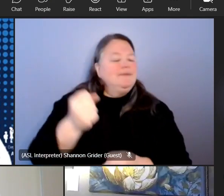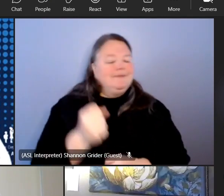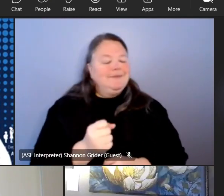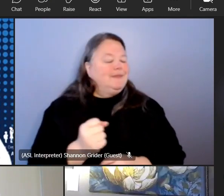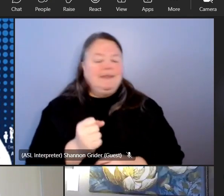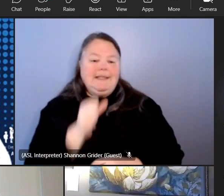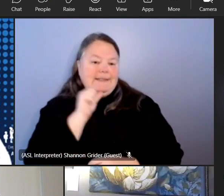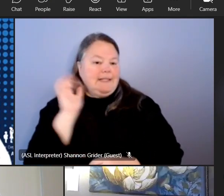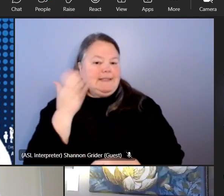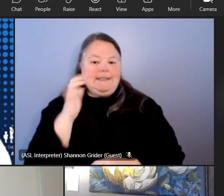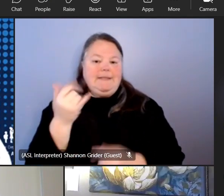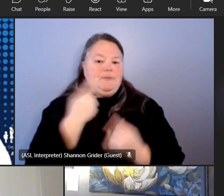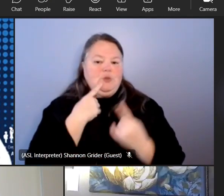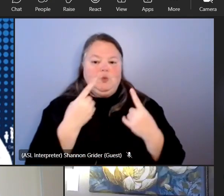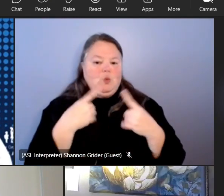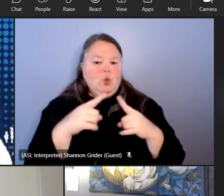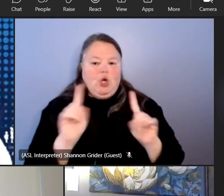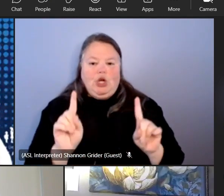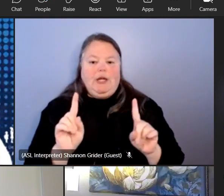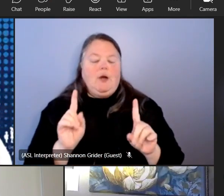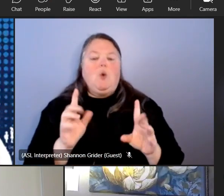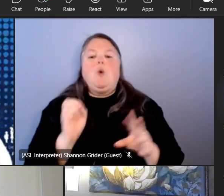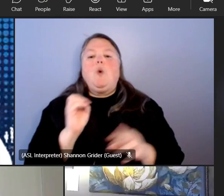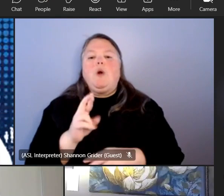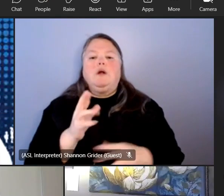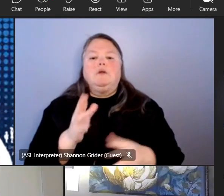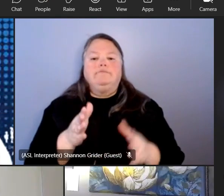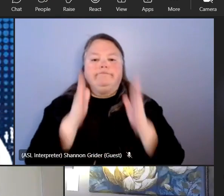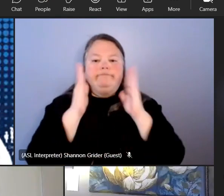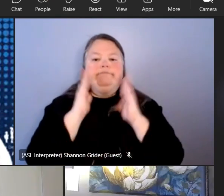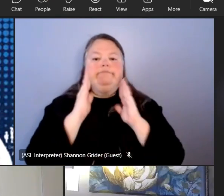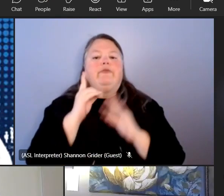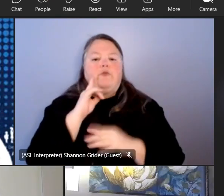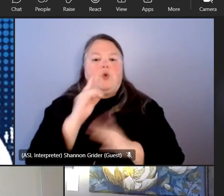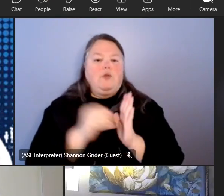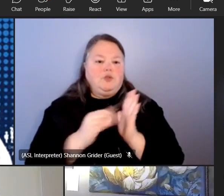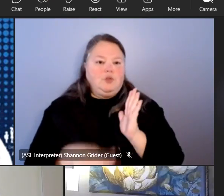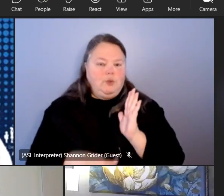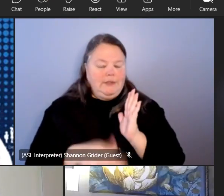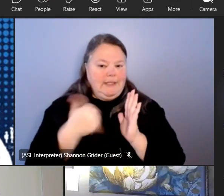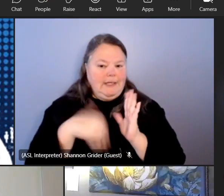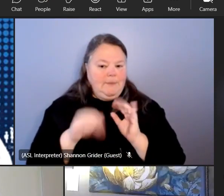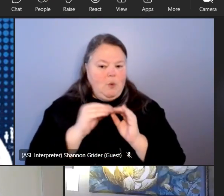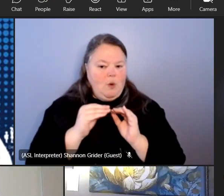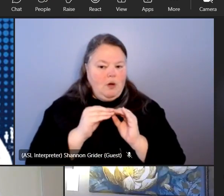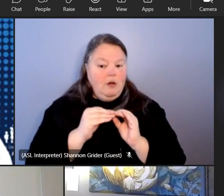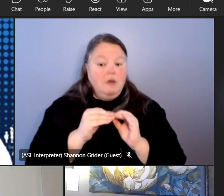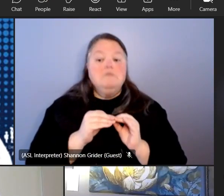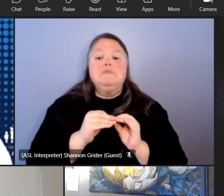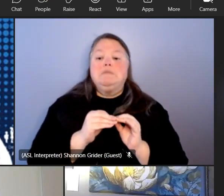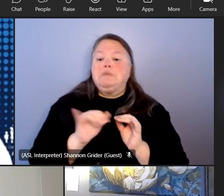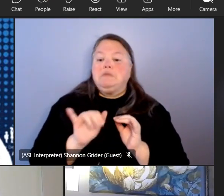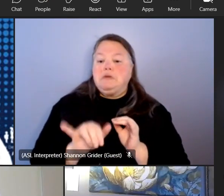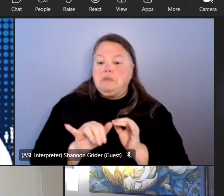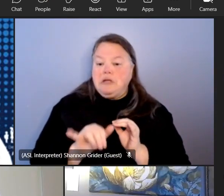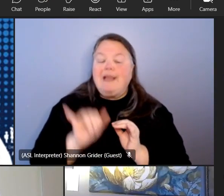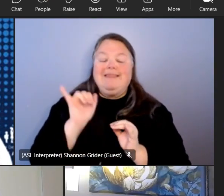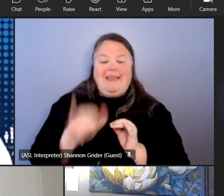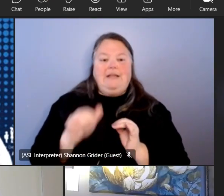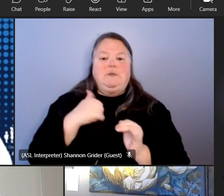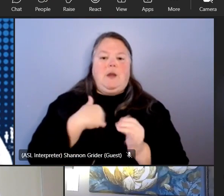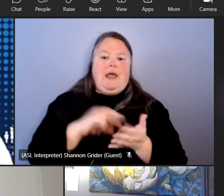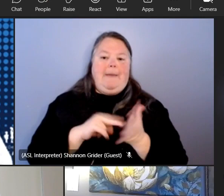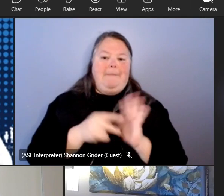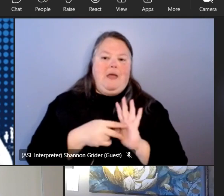just doesn't seem to be working and like grasping student attention anymore and so that's that's kind of that's the the way that i was